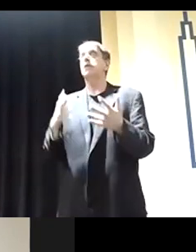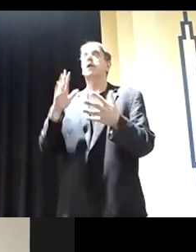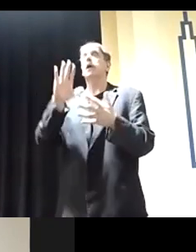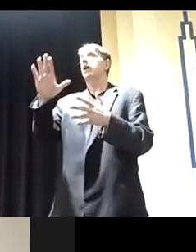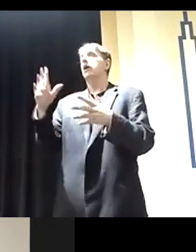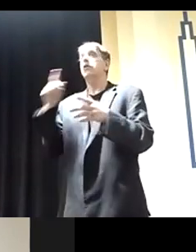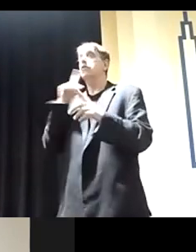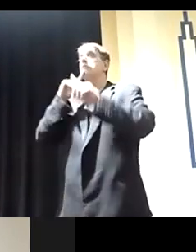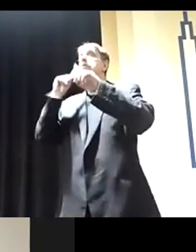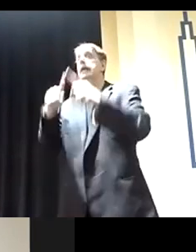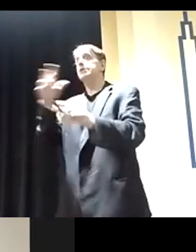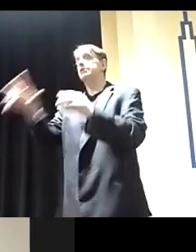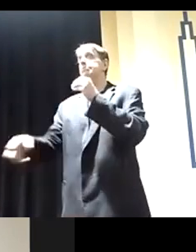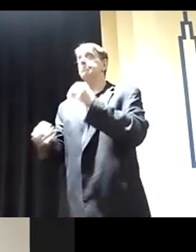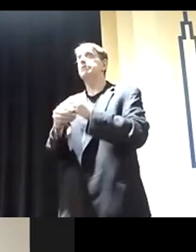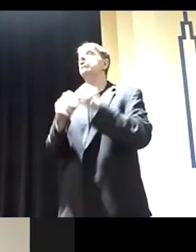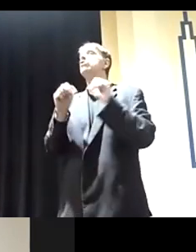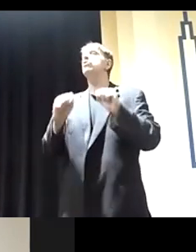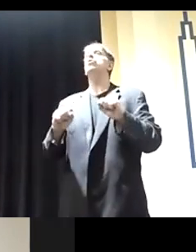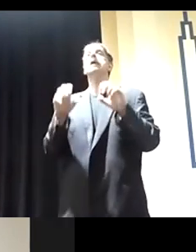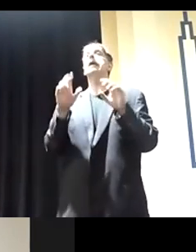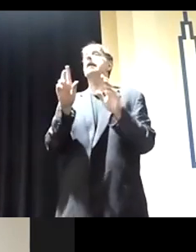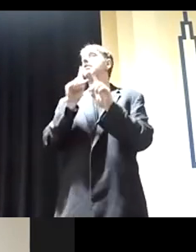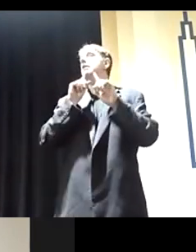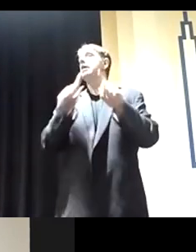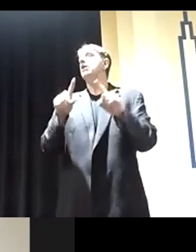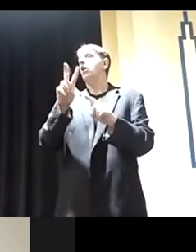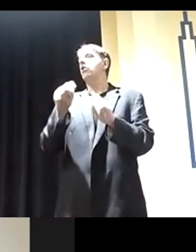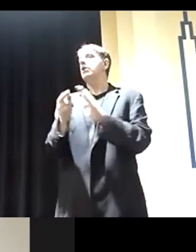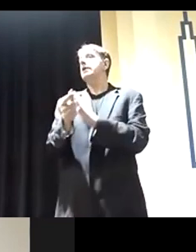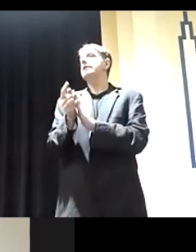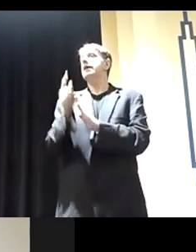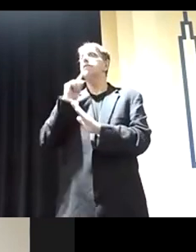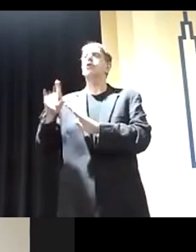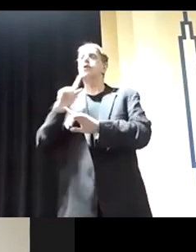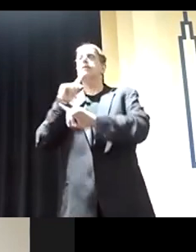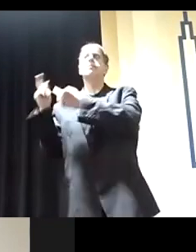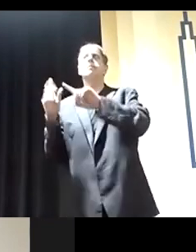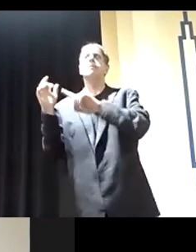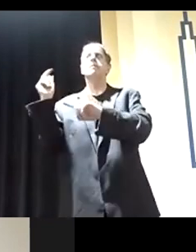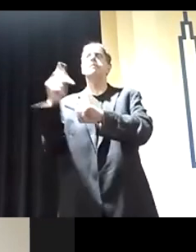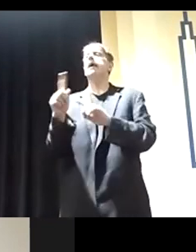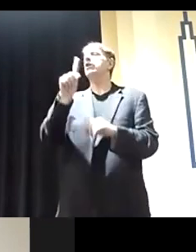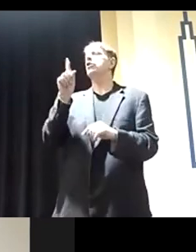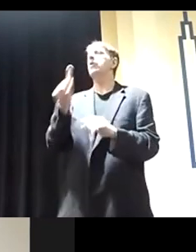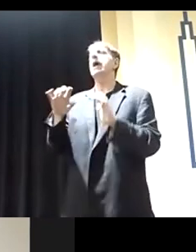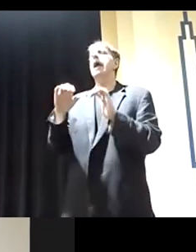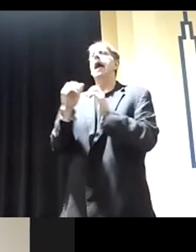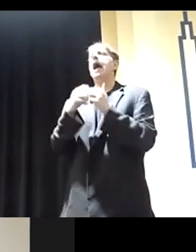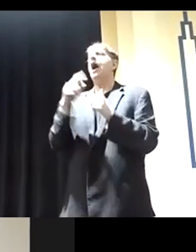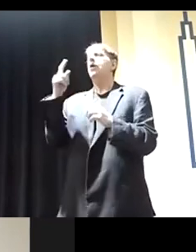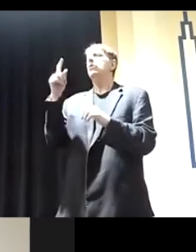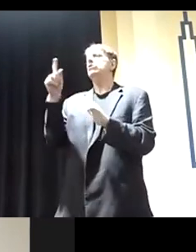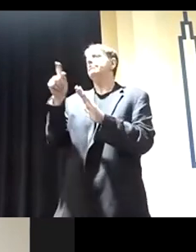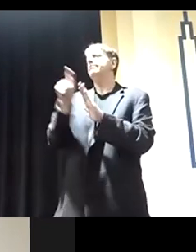seconds per question to, to offer your rebuttal. The question is, how would you discourage